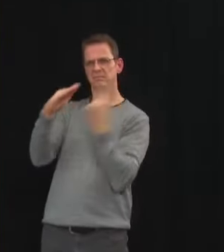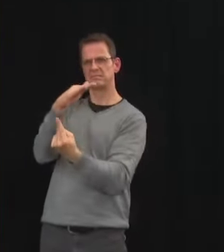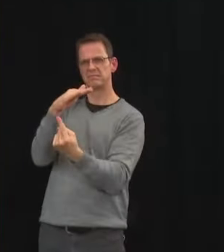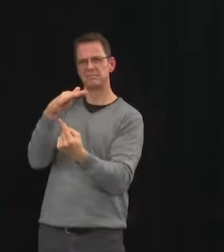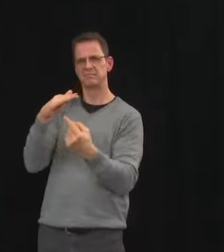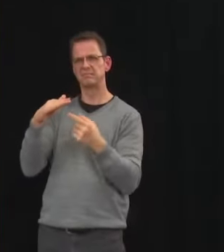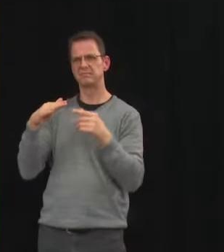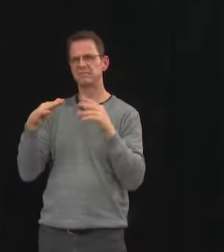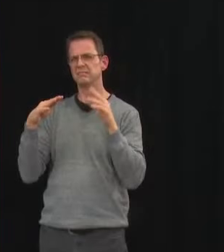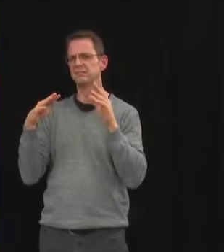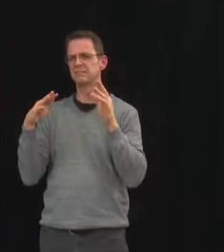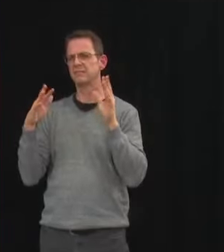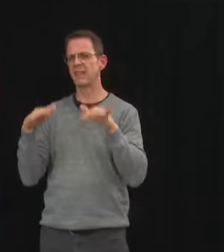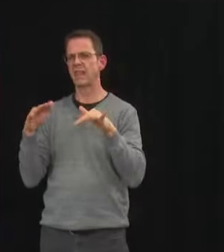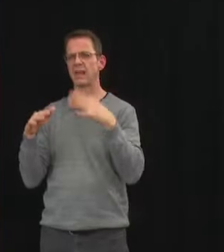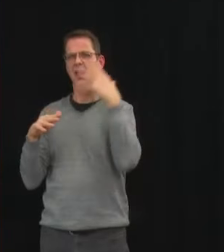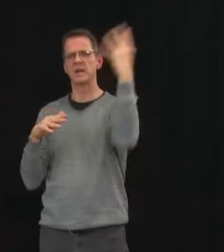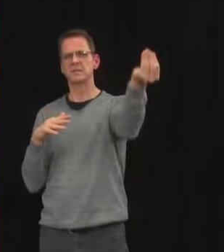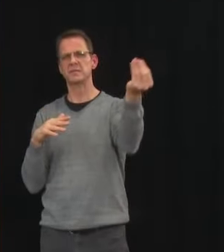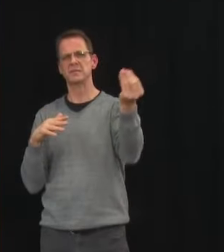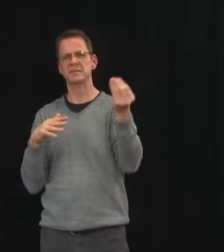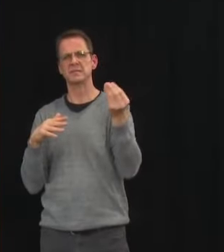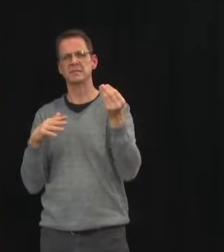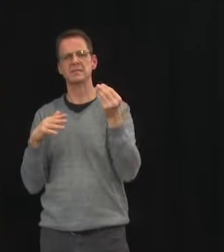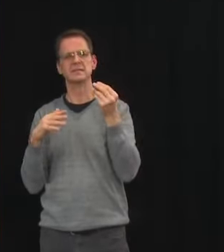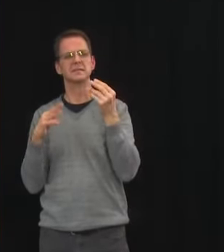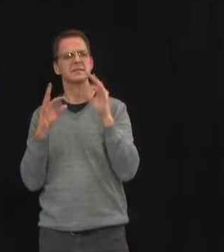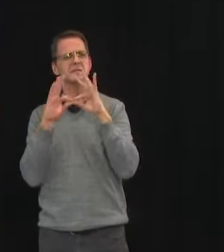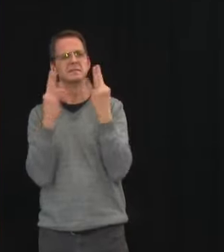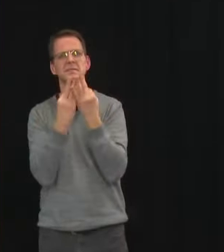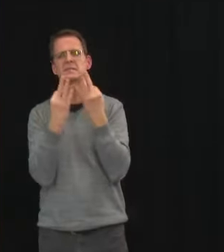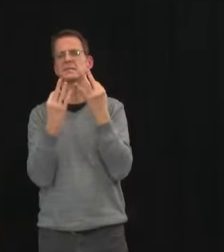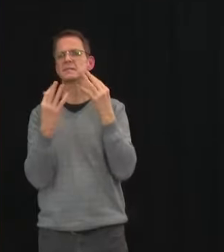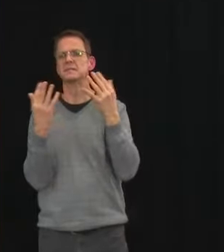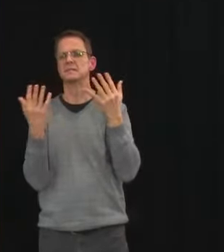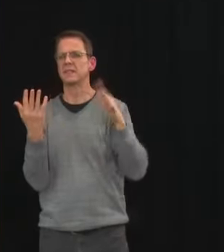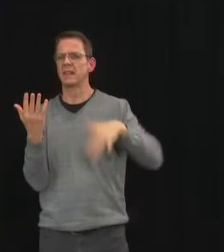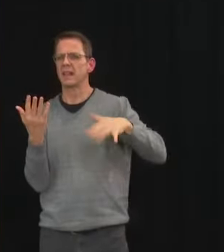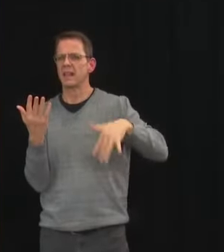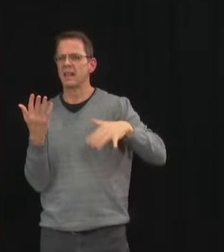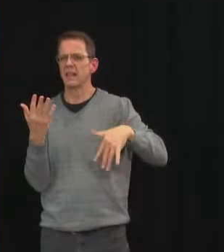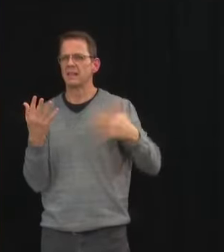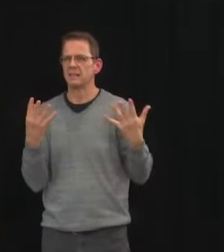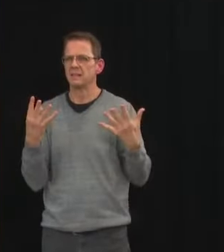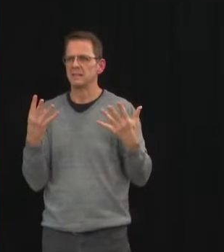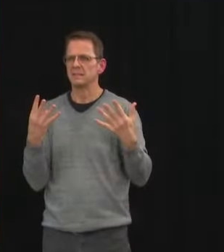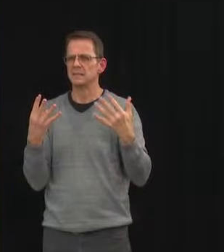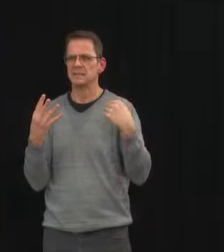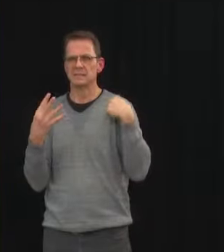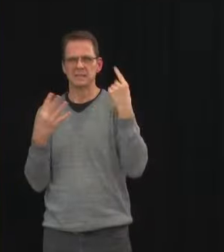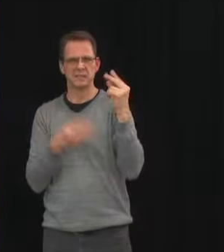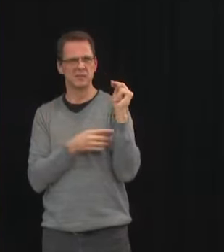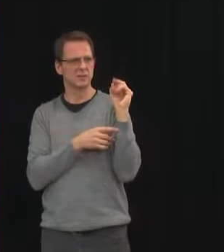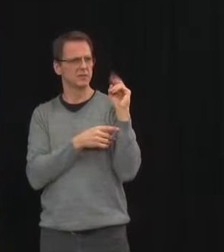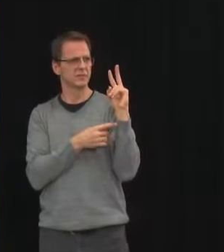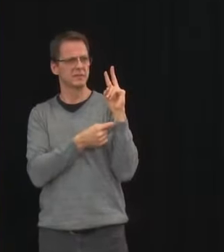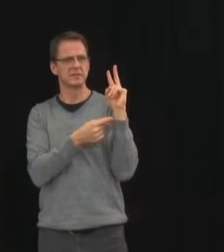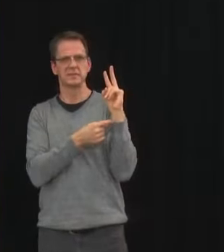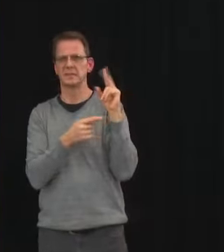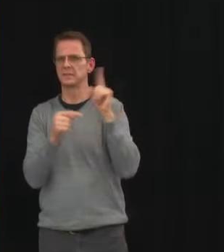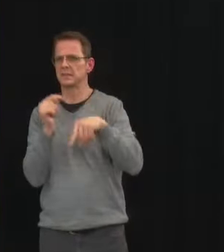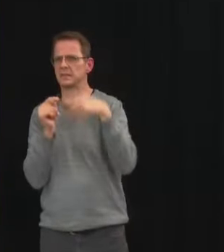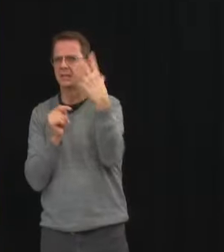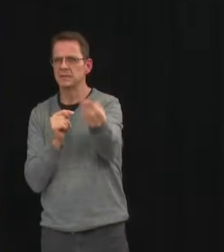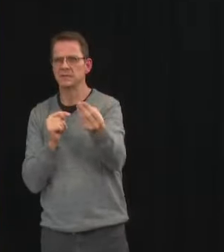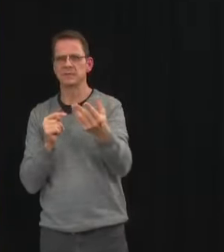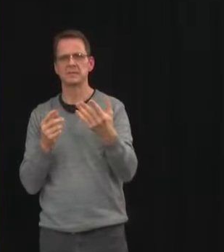they've been in lockdown since mid-november they can't get out um many of them are suffering from consigned